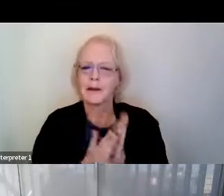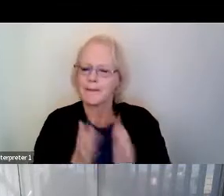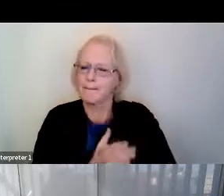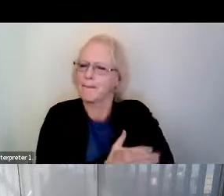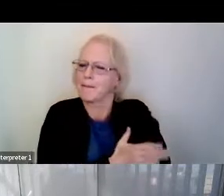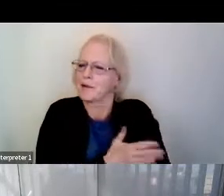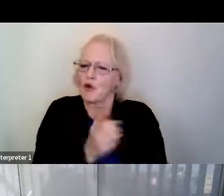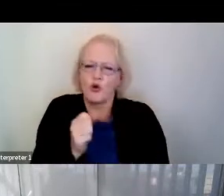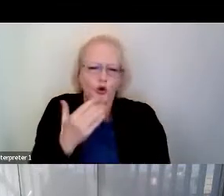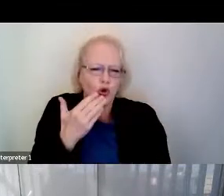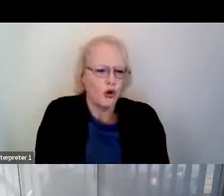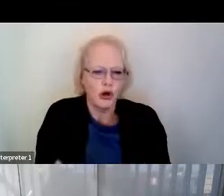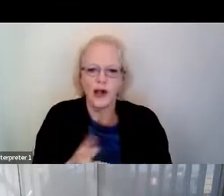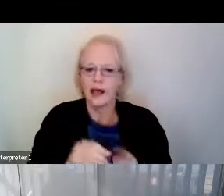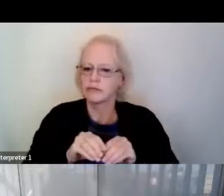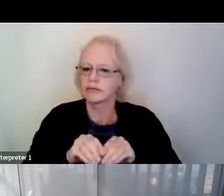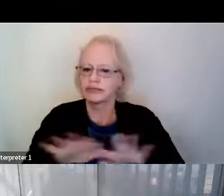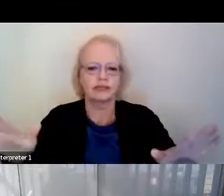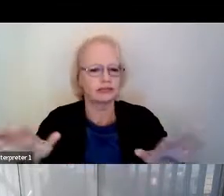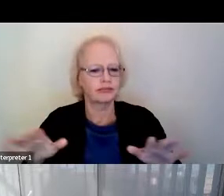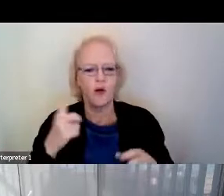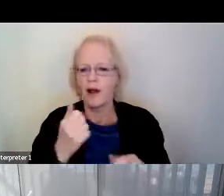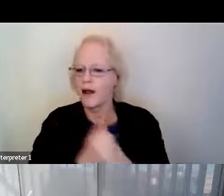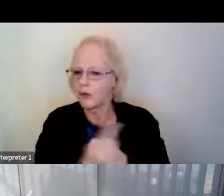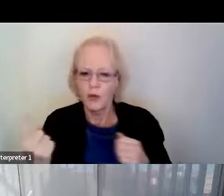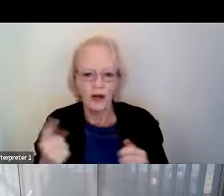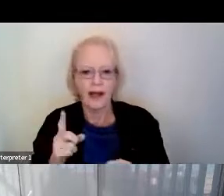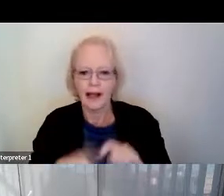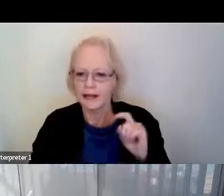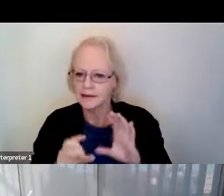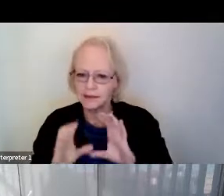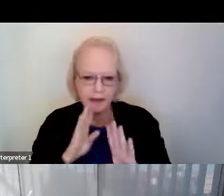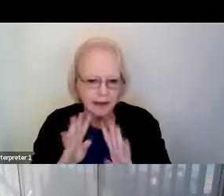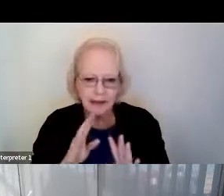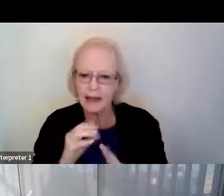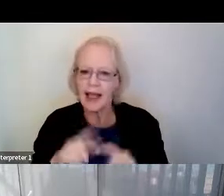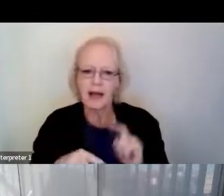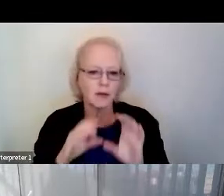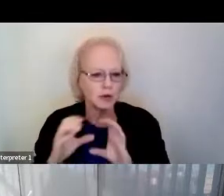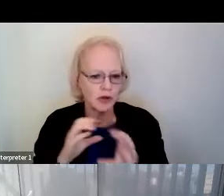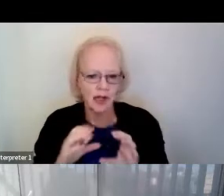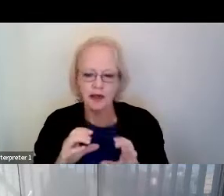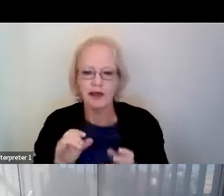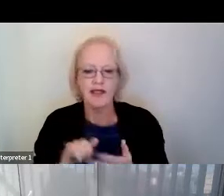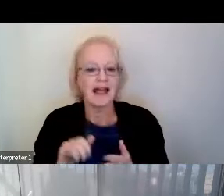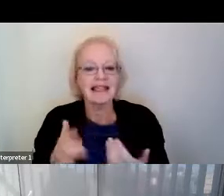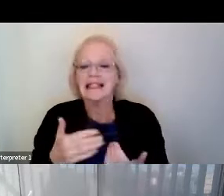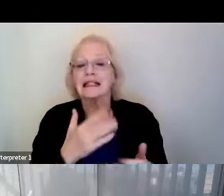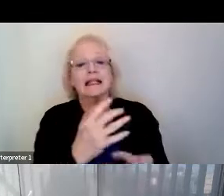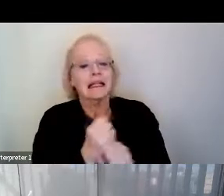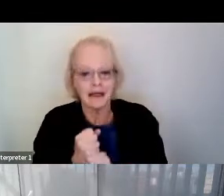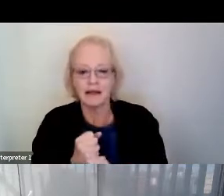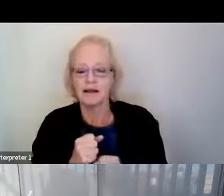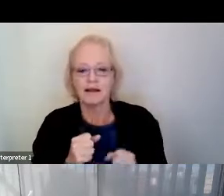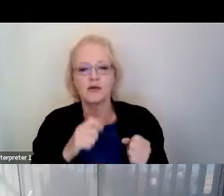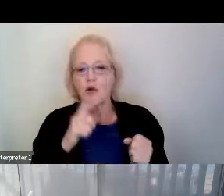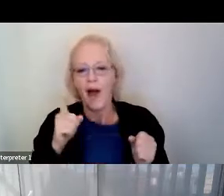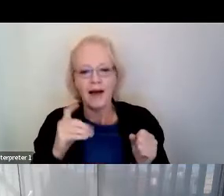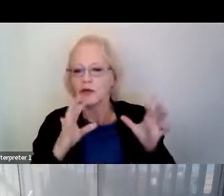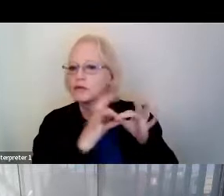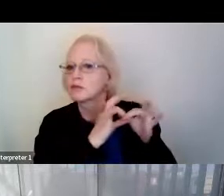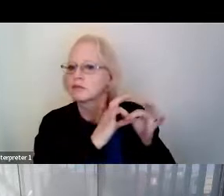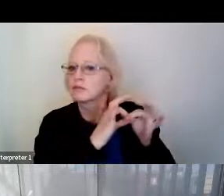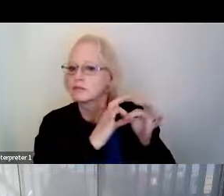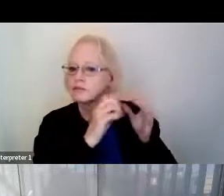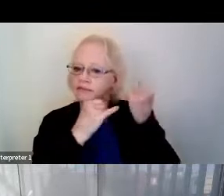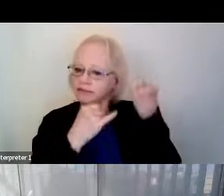individuals, like myself, unable to speak and communicate, to be easily accessible without having to be connected to any computer